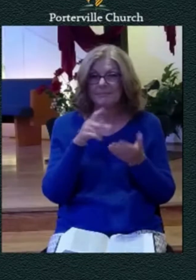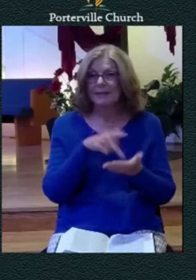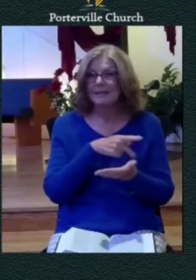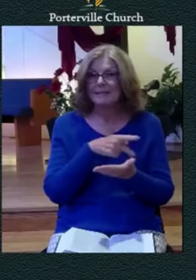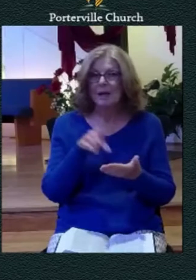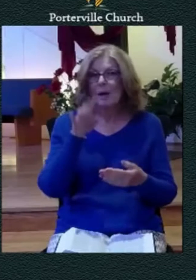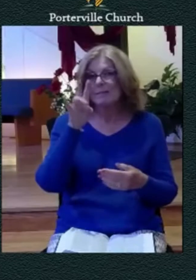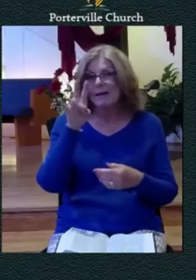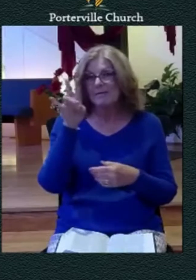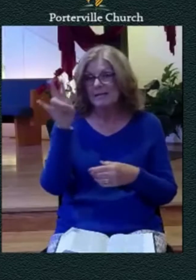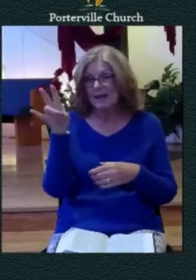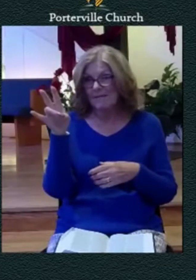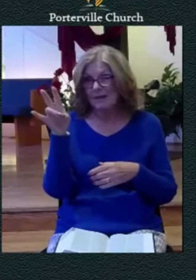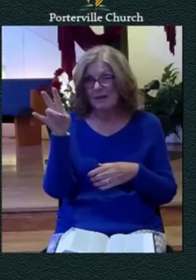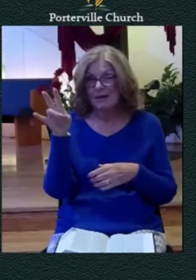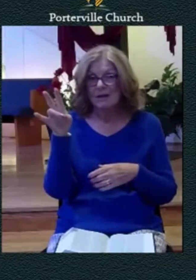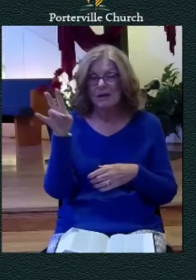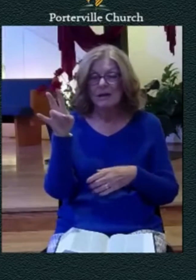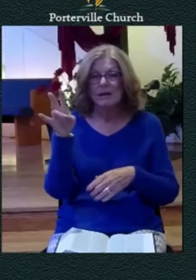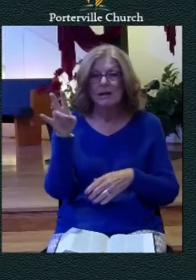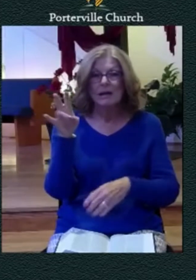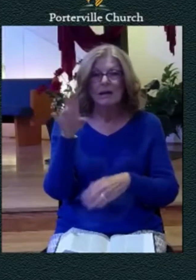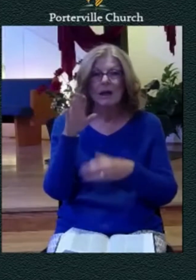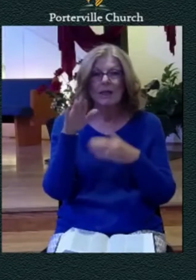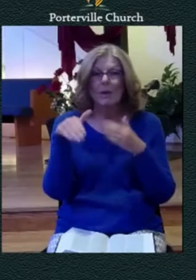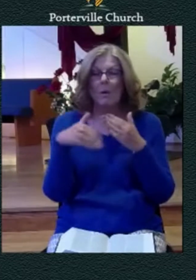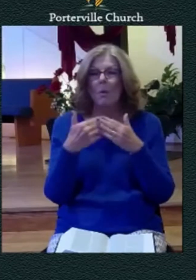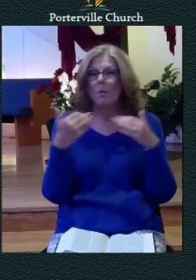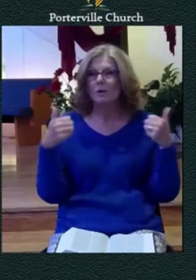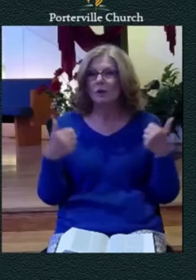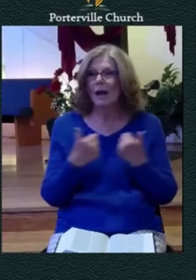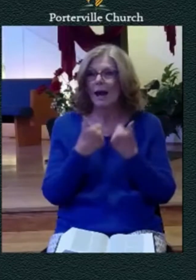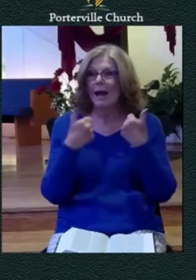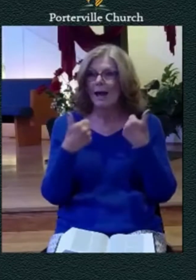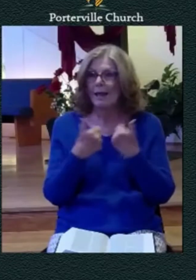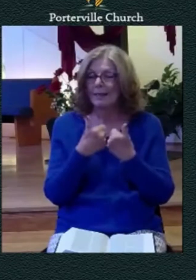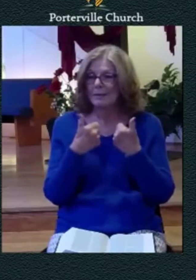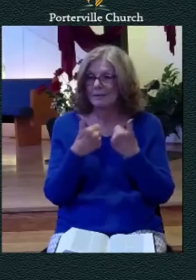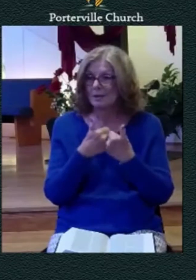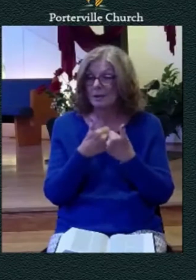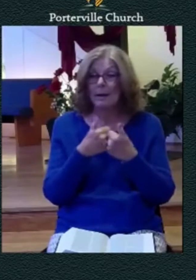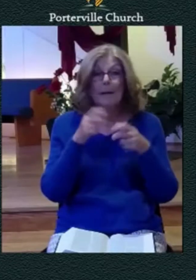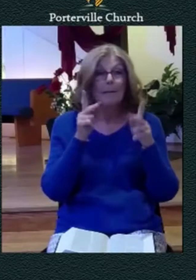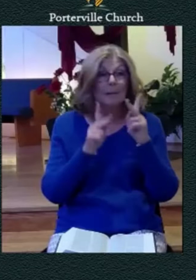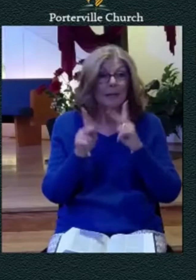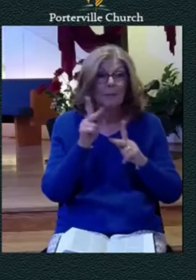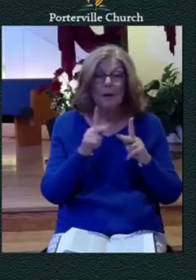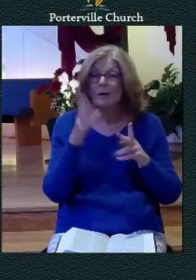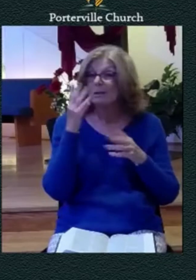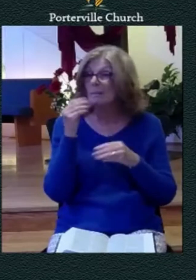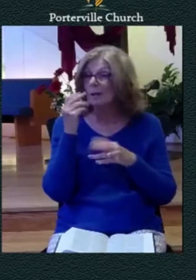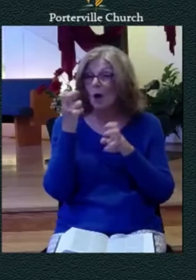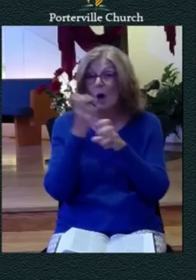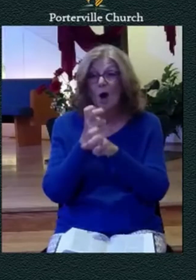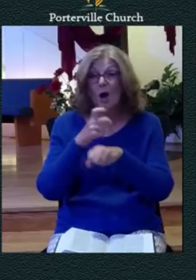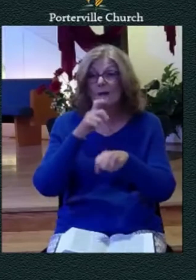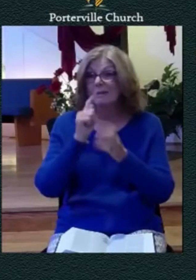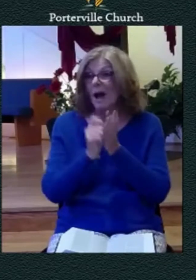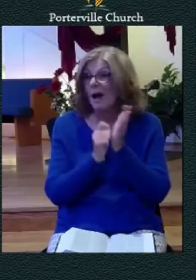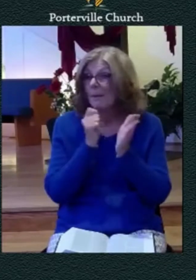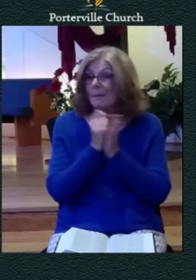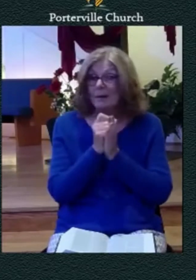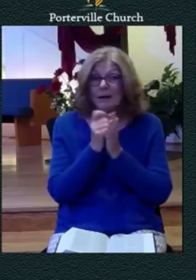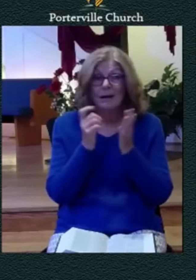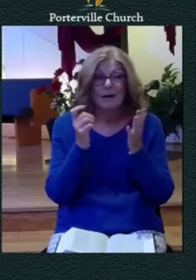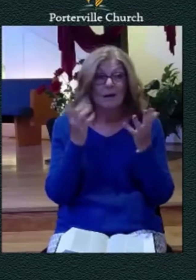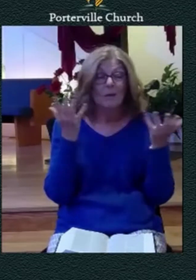this whole challenge of human distress uh what do we do with the distress